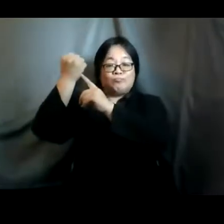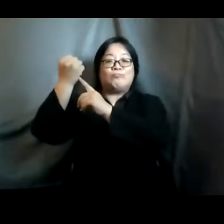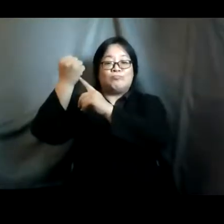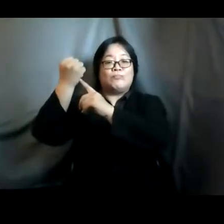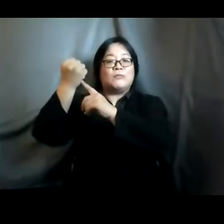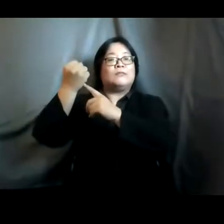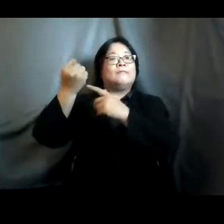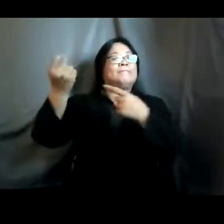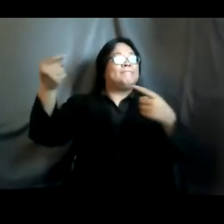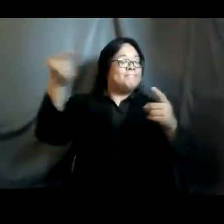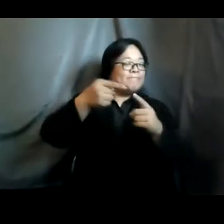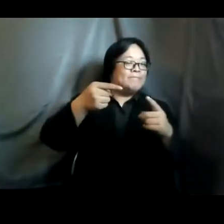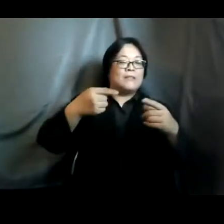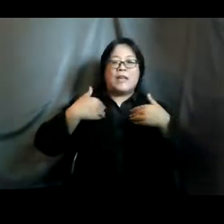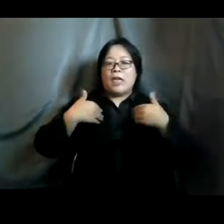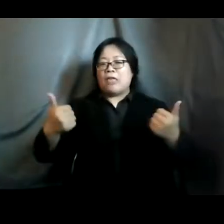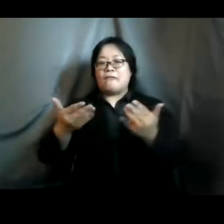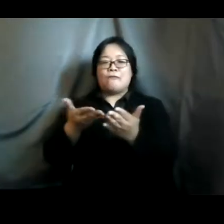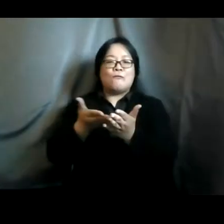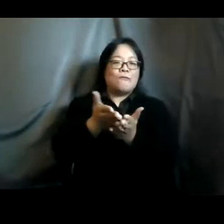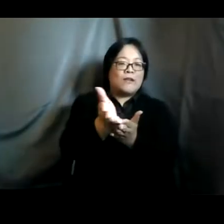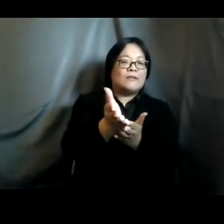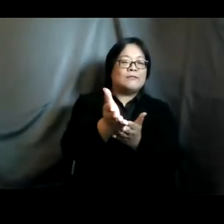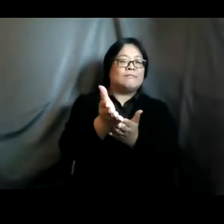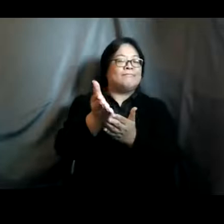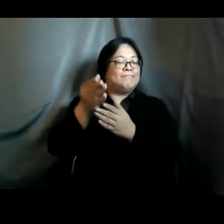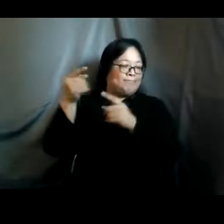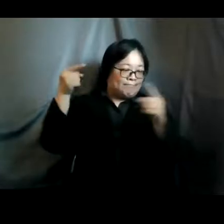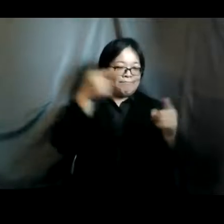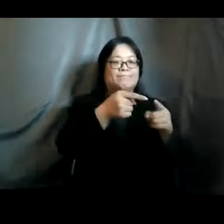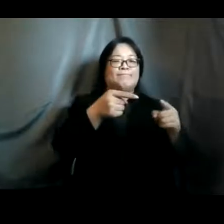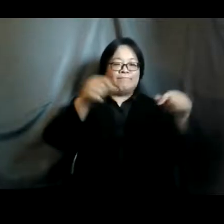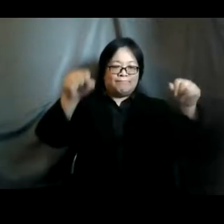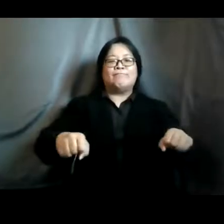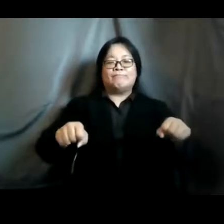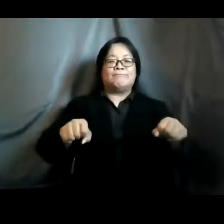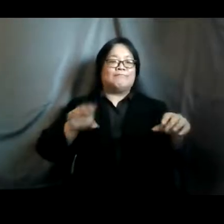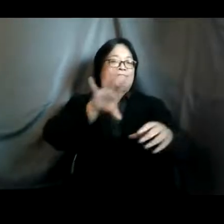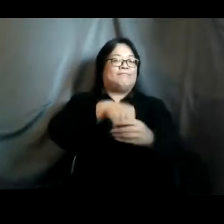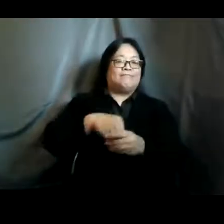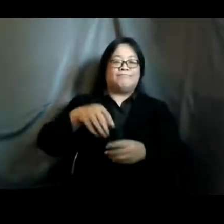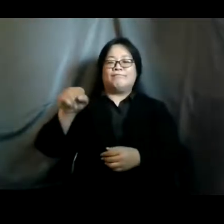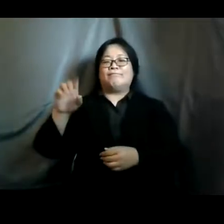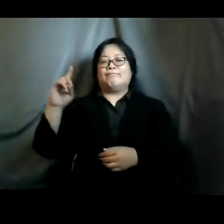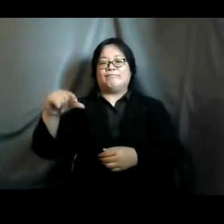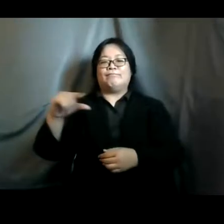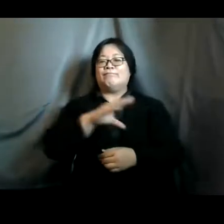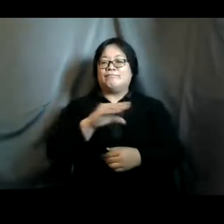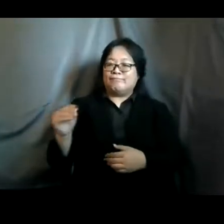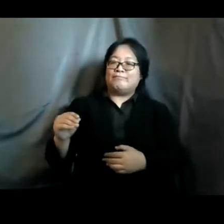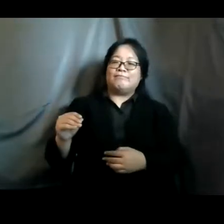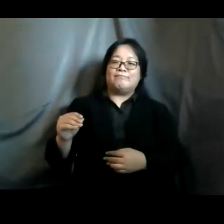related to health and rights can also be fulfilled within the sustainable development goals as well as um the uh